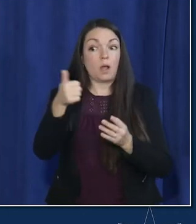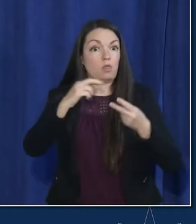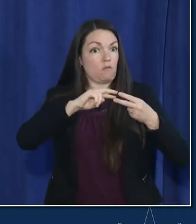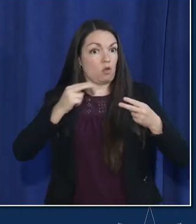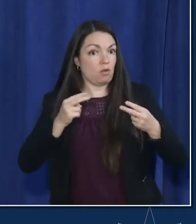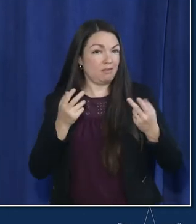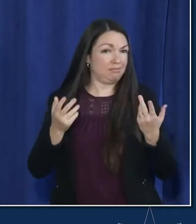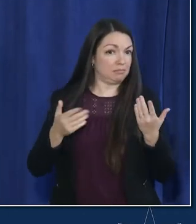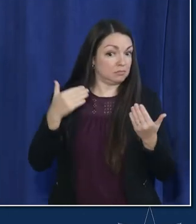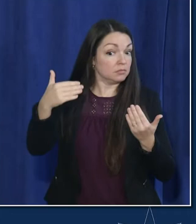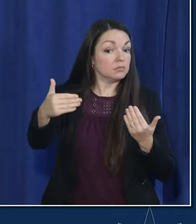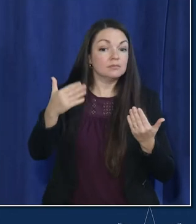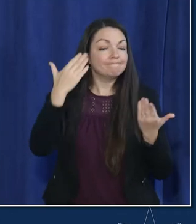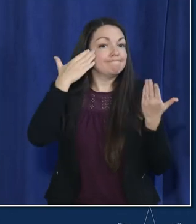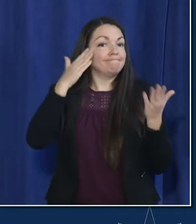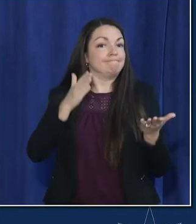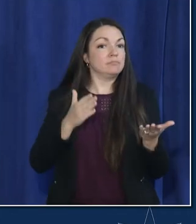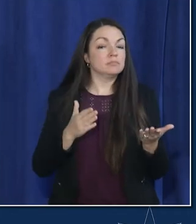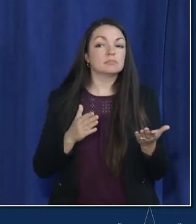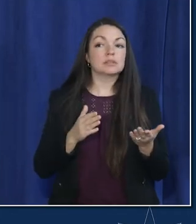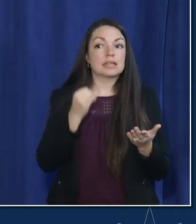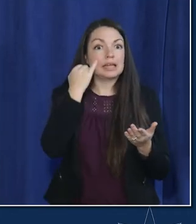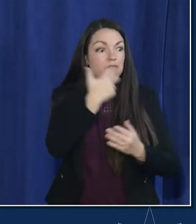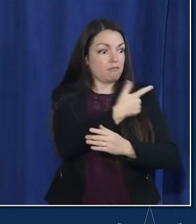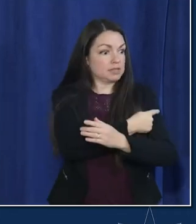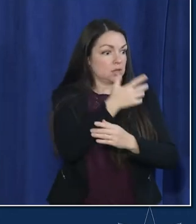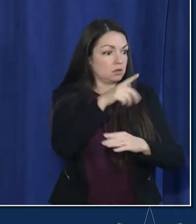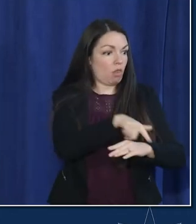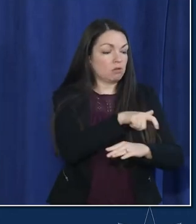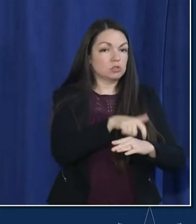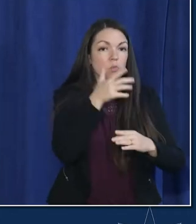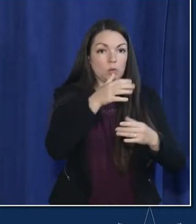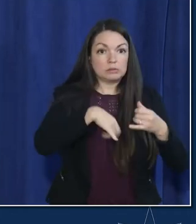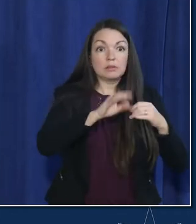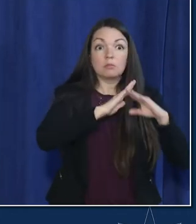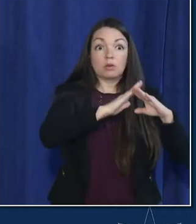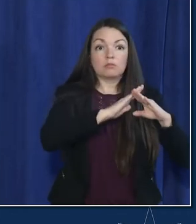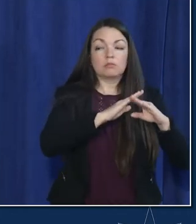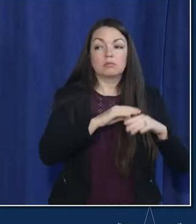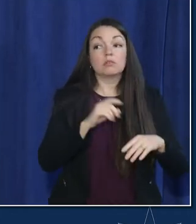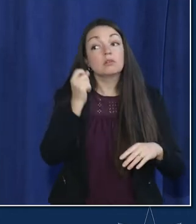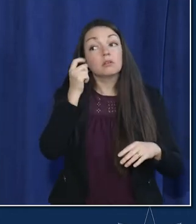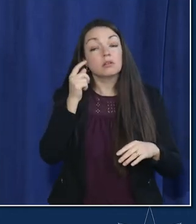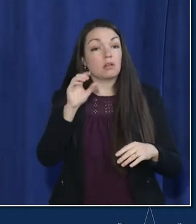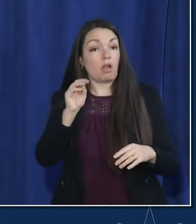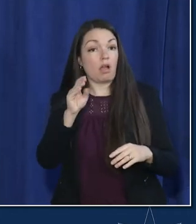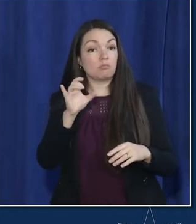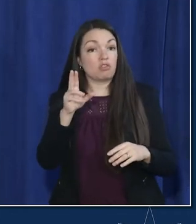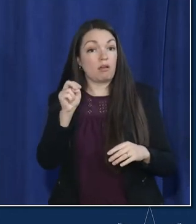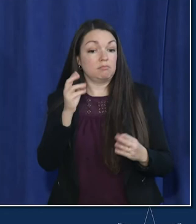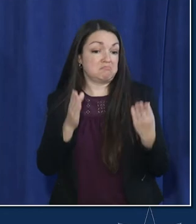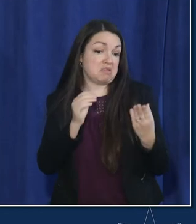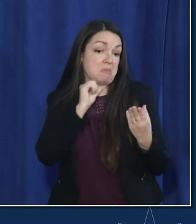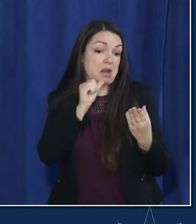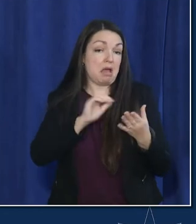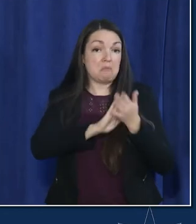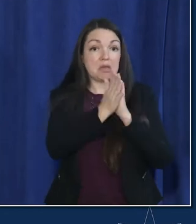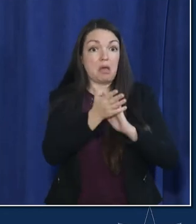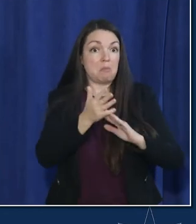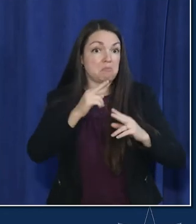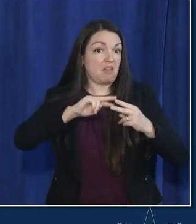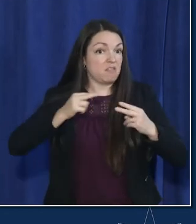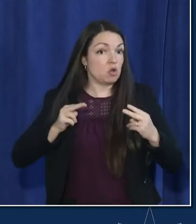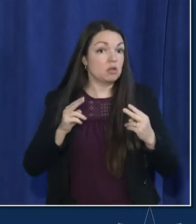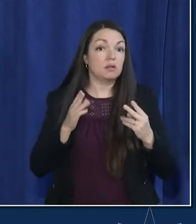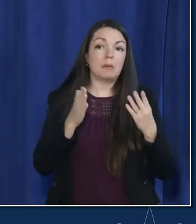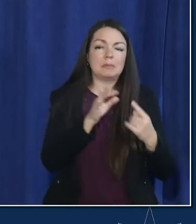terms of are does do these vaccines have long-term protection this might never become a variant of high consequence it might turn out to have been something specific about south